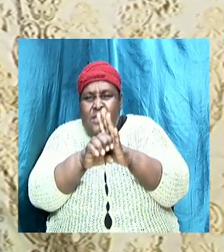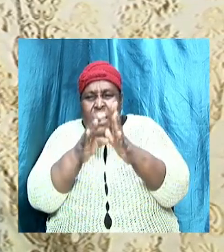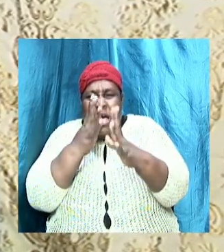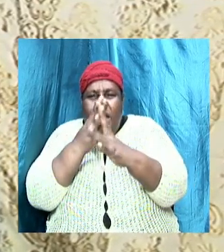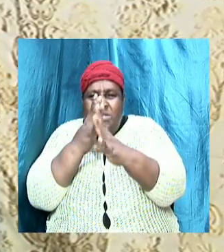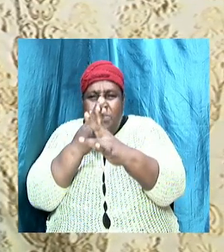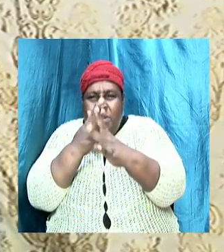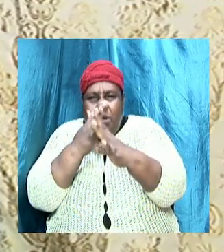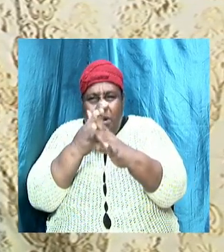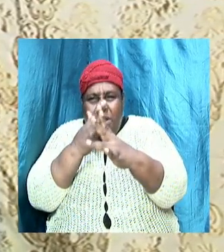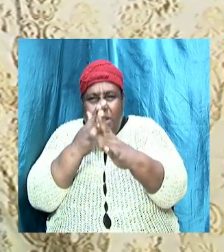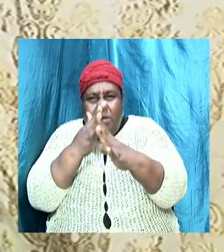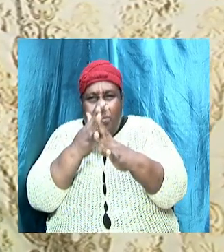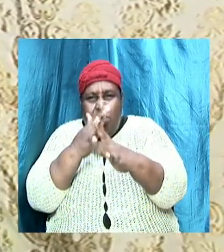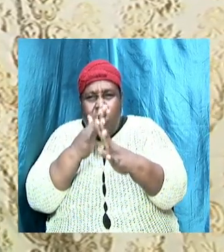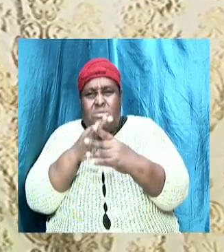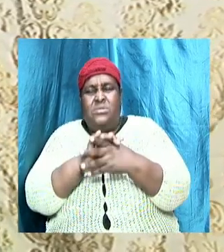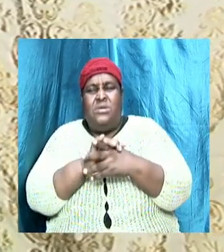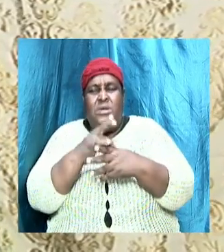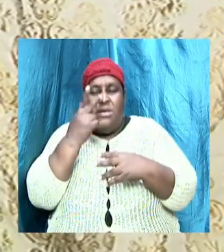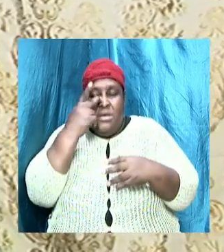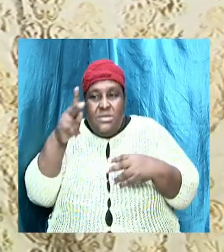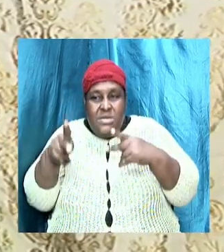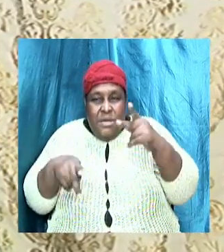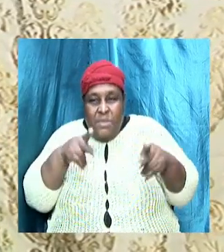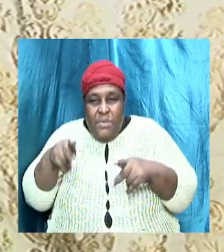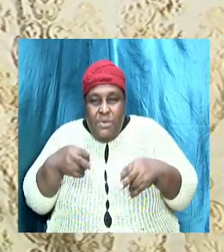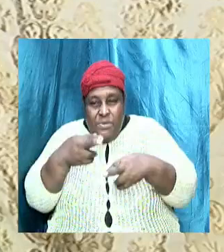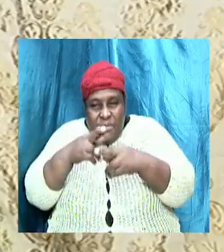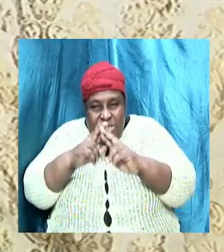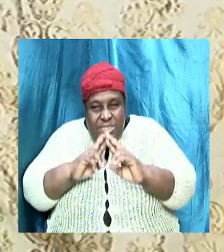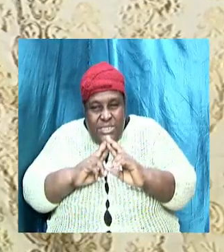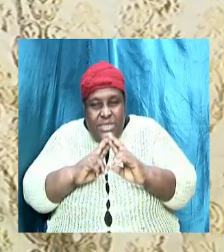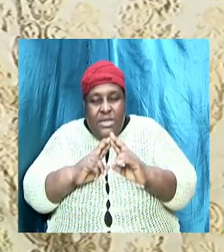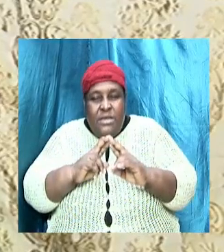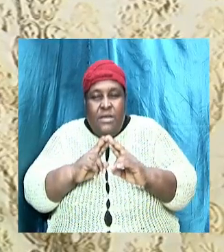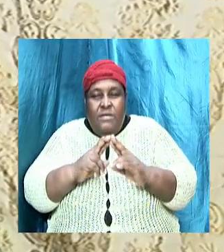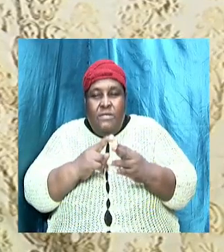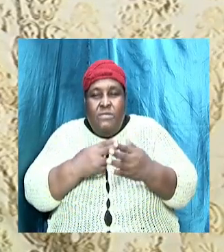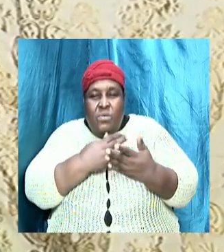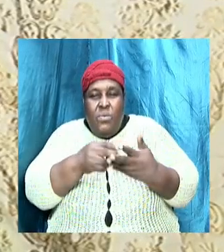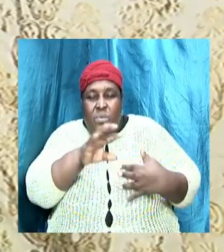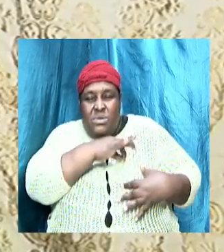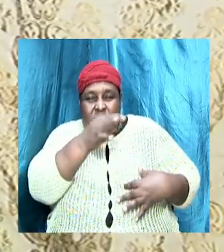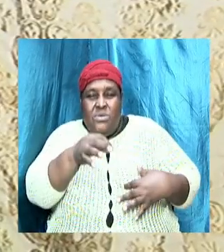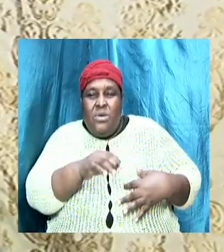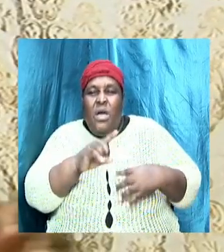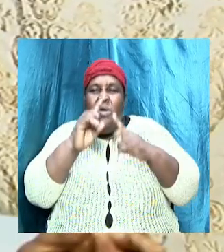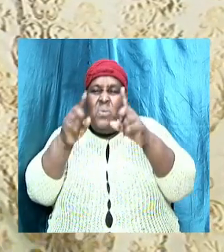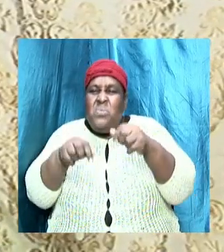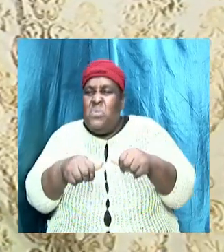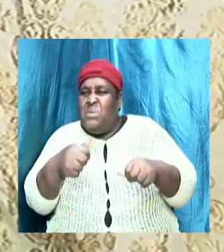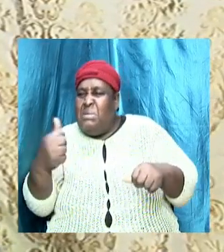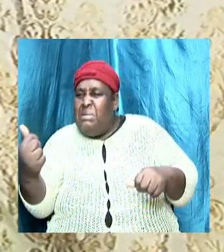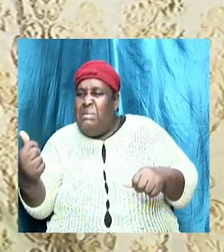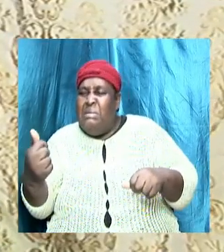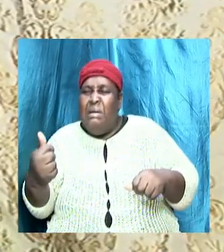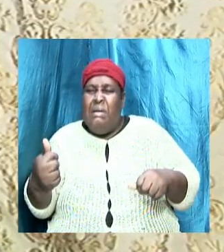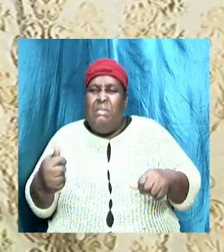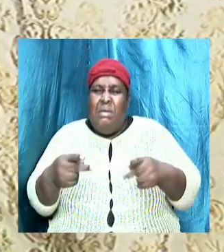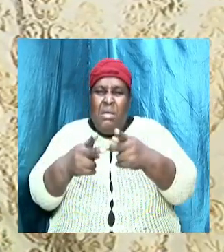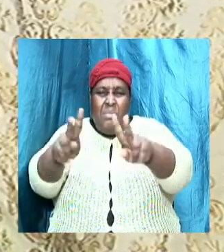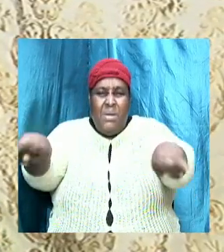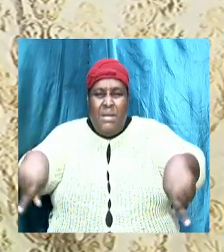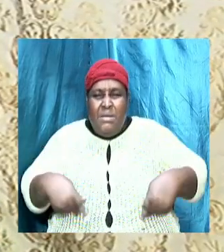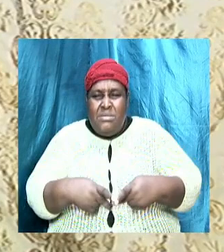Ghost, and has gone to another place, that don't believe in the Holy Spirit any